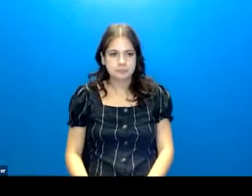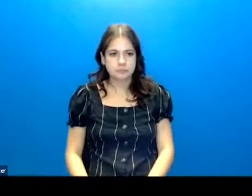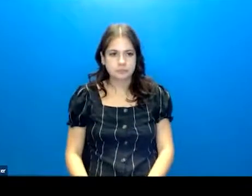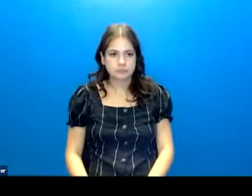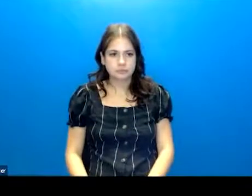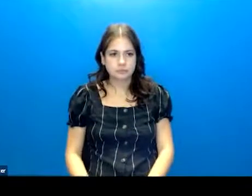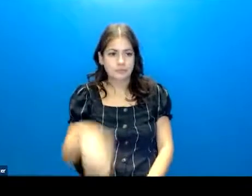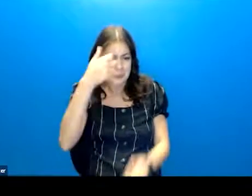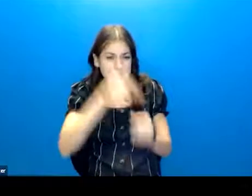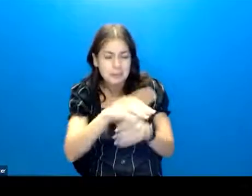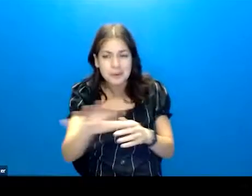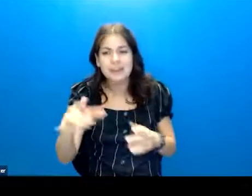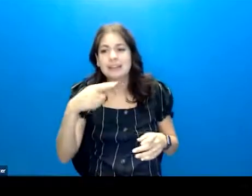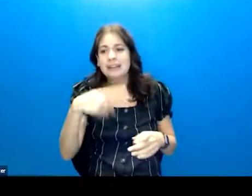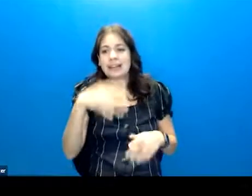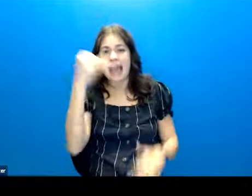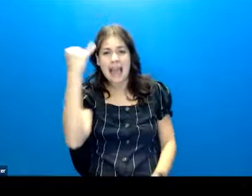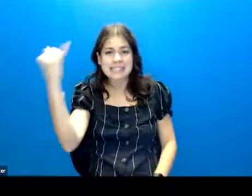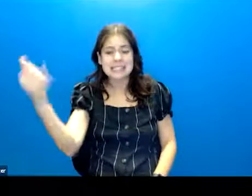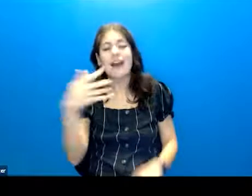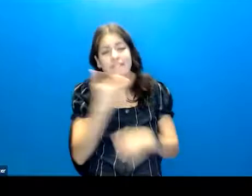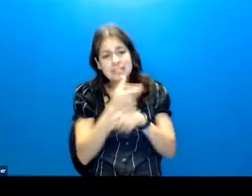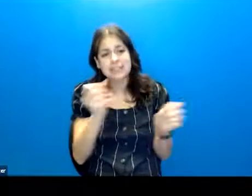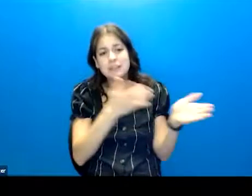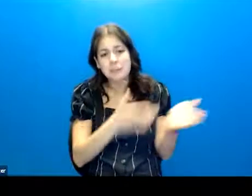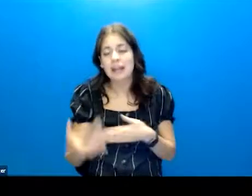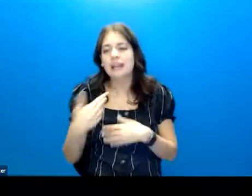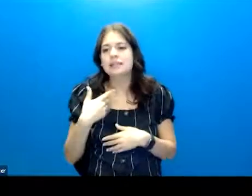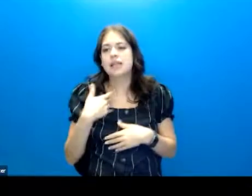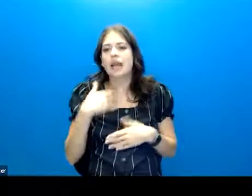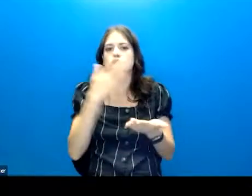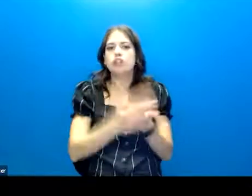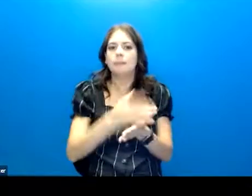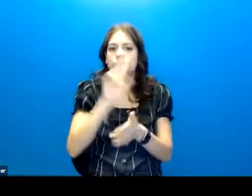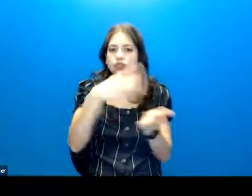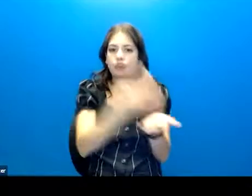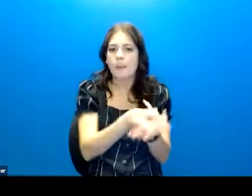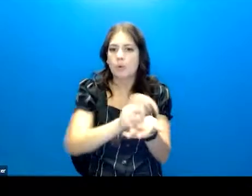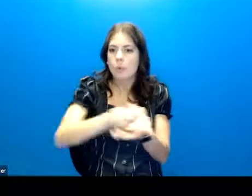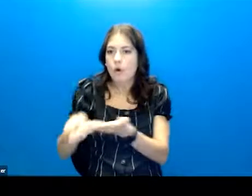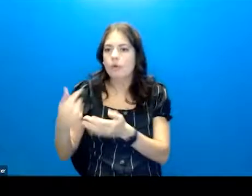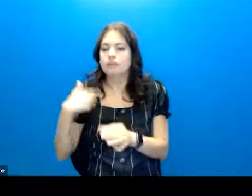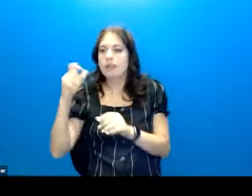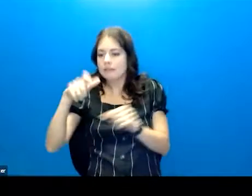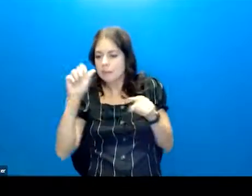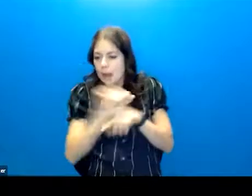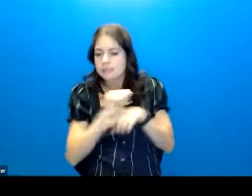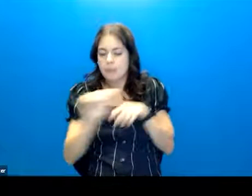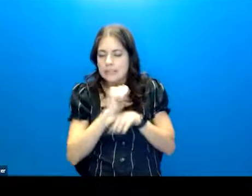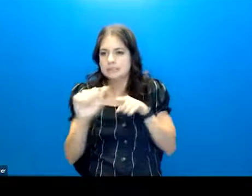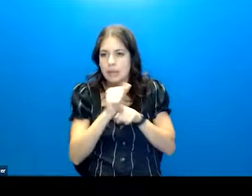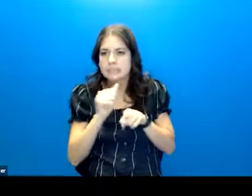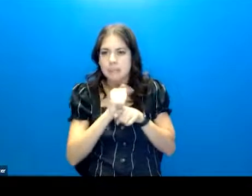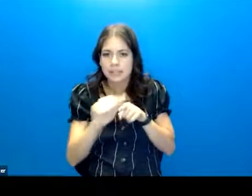Just keeping in mind that the idea of the safety plan is like stop, drop, and roll. You just practice it over and over and over and over